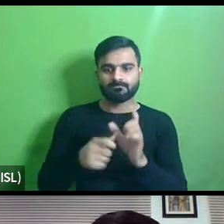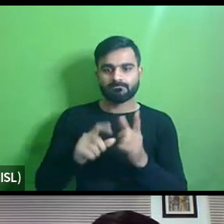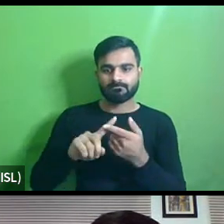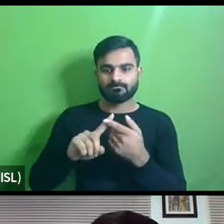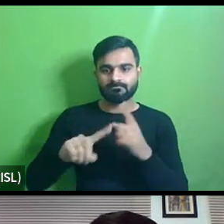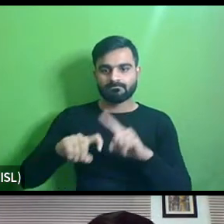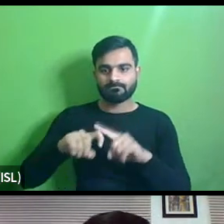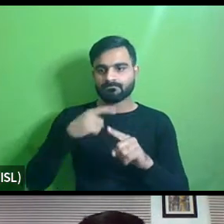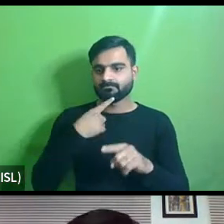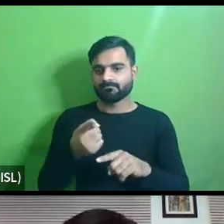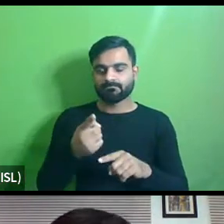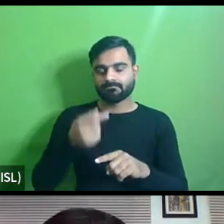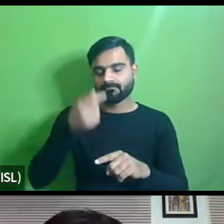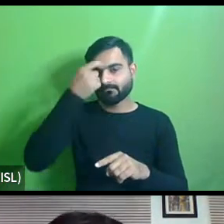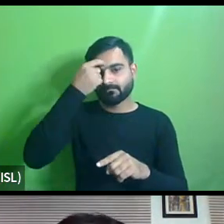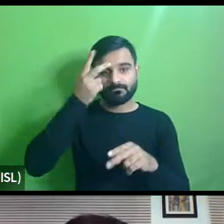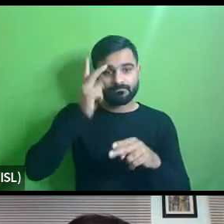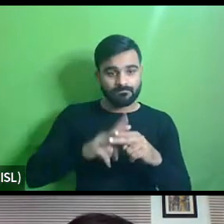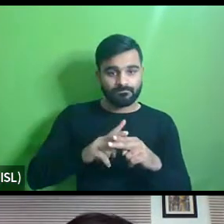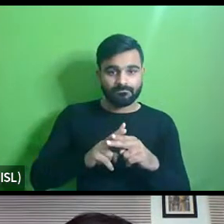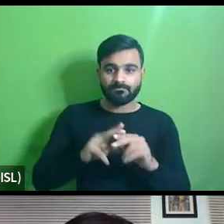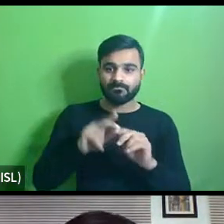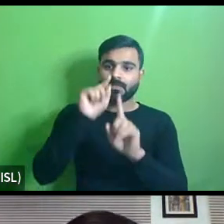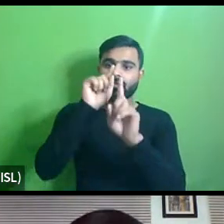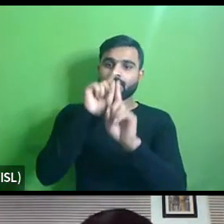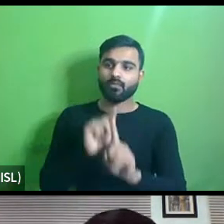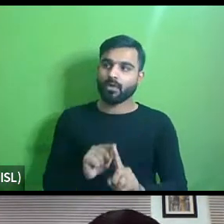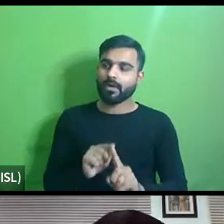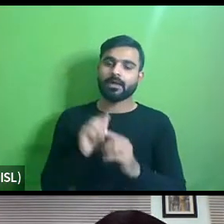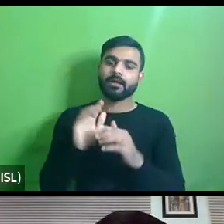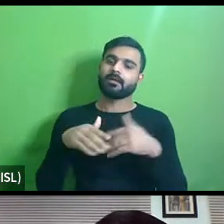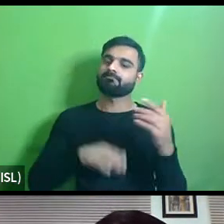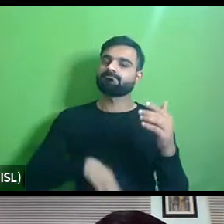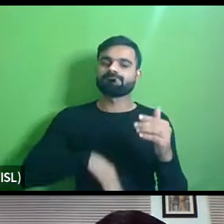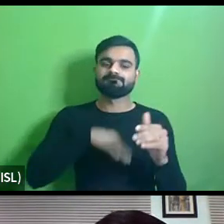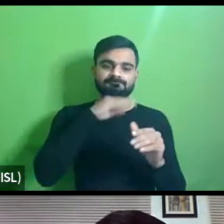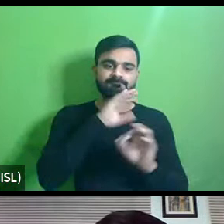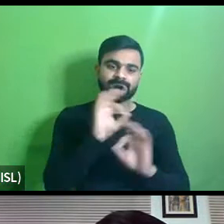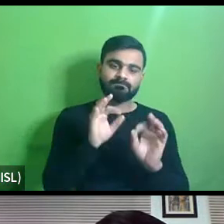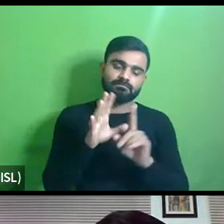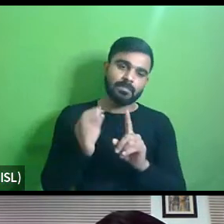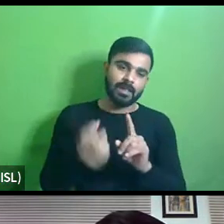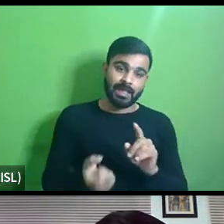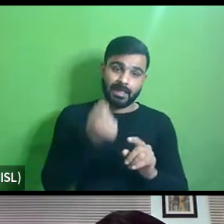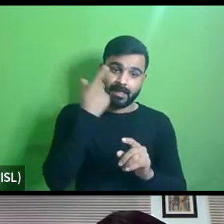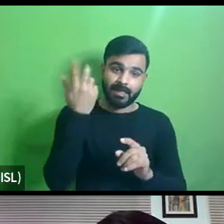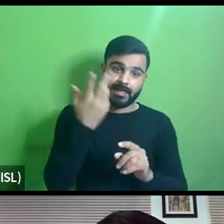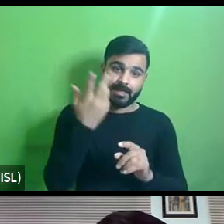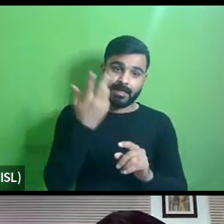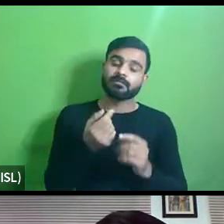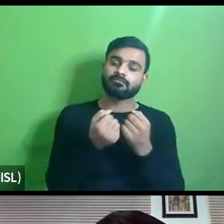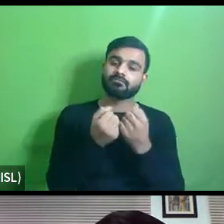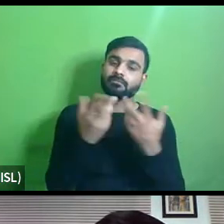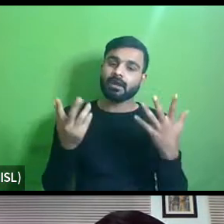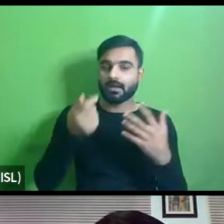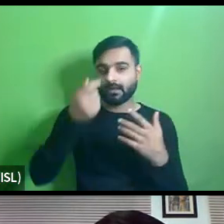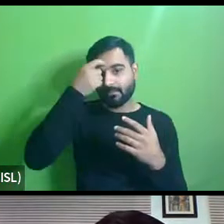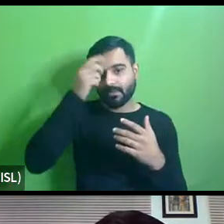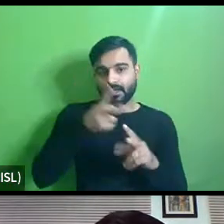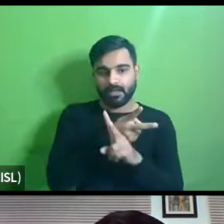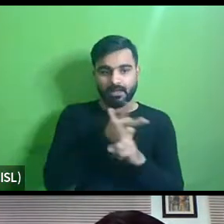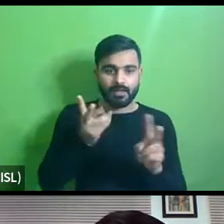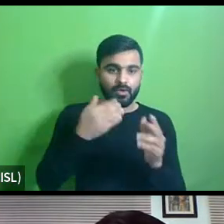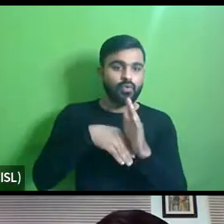mentioned that the issue is also not highlighted enough and from what we are understanding is that there are issues at various